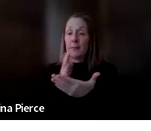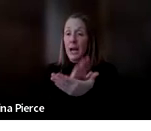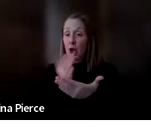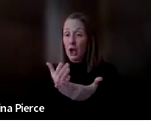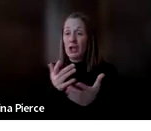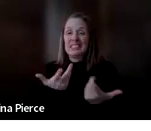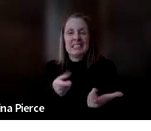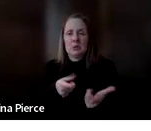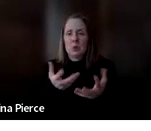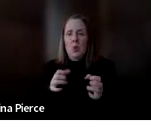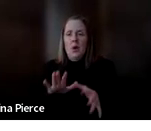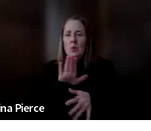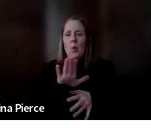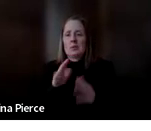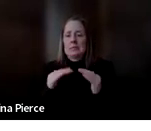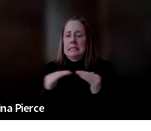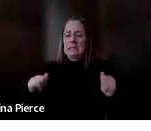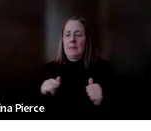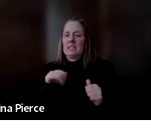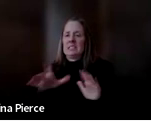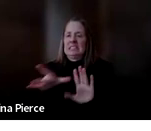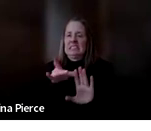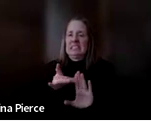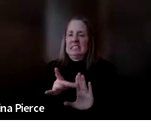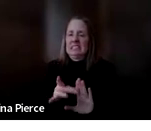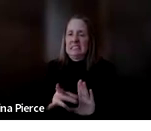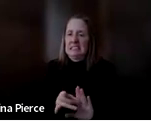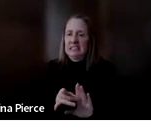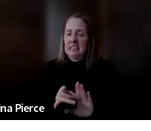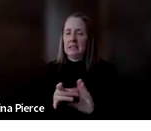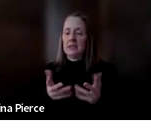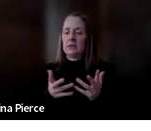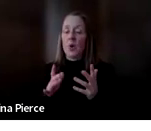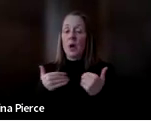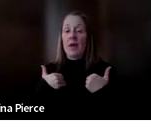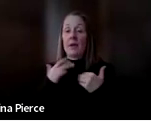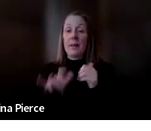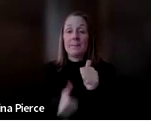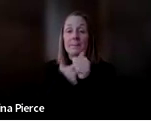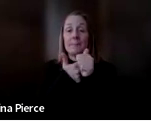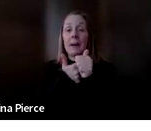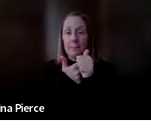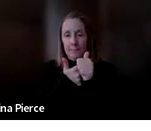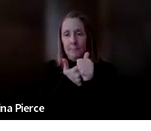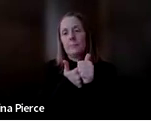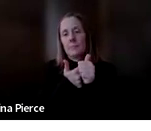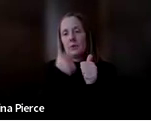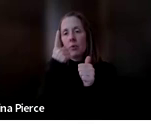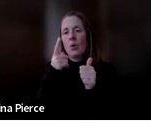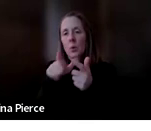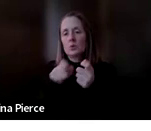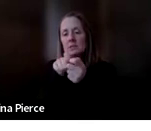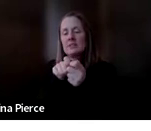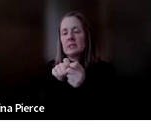having backup communication modalities available for any of those different situations is always, always,